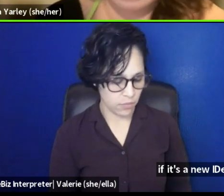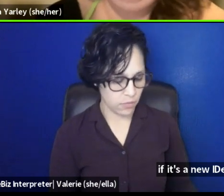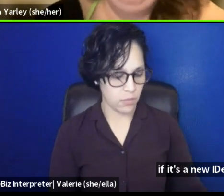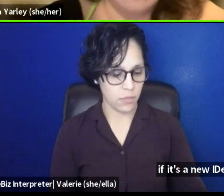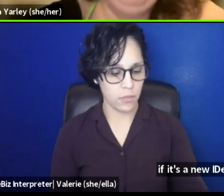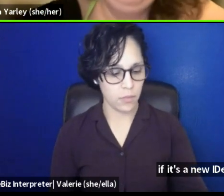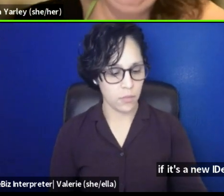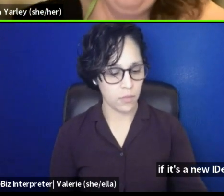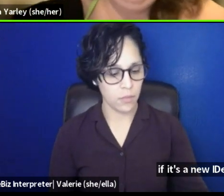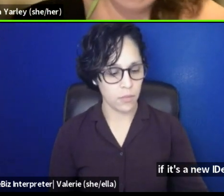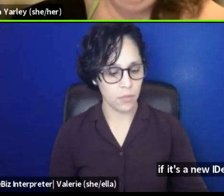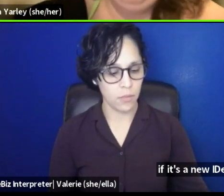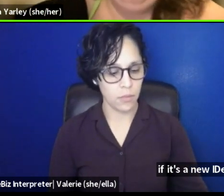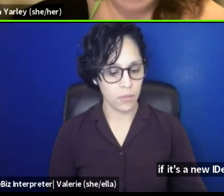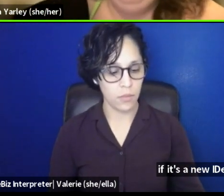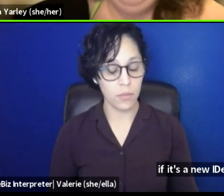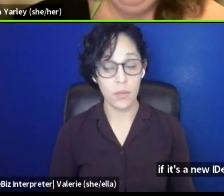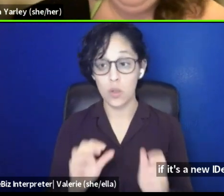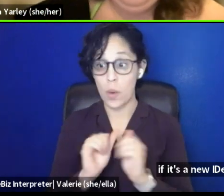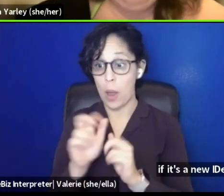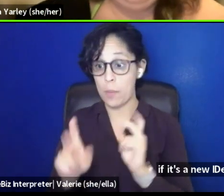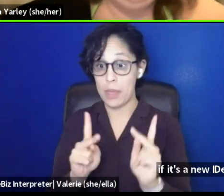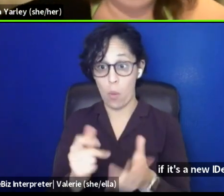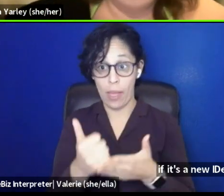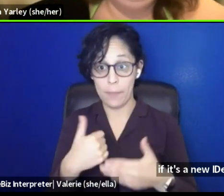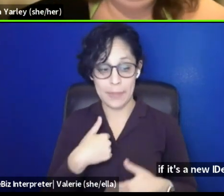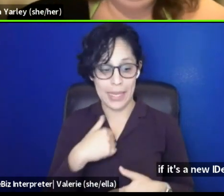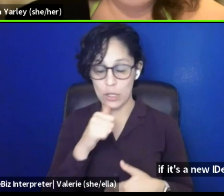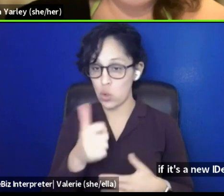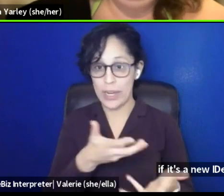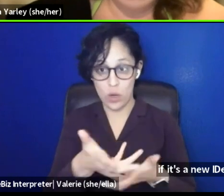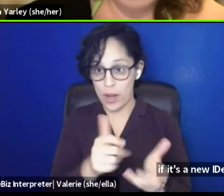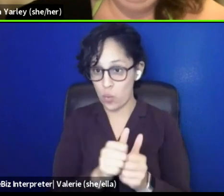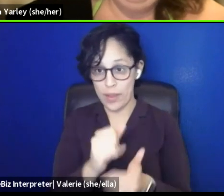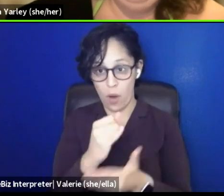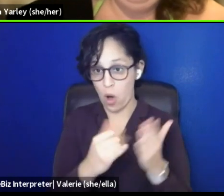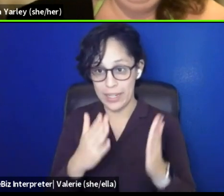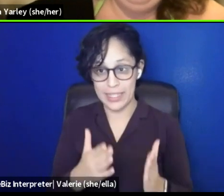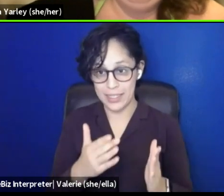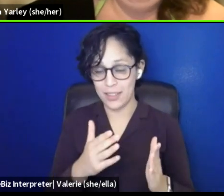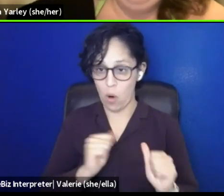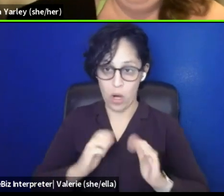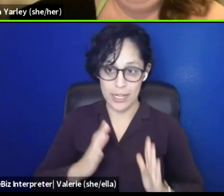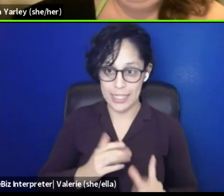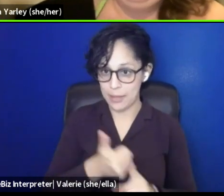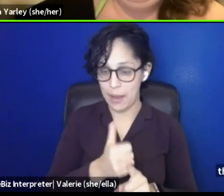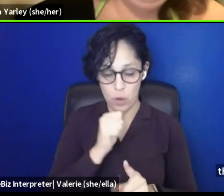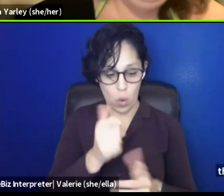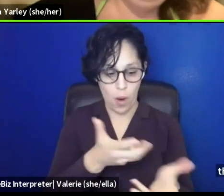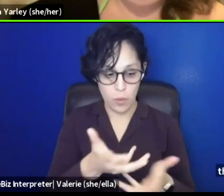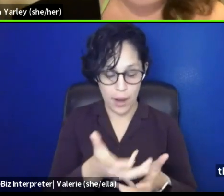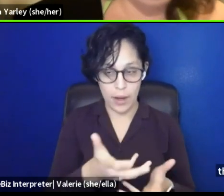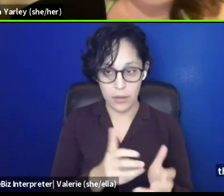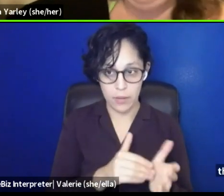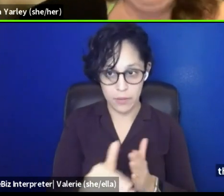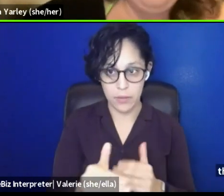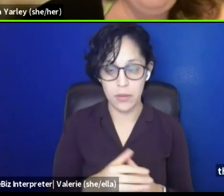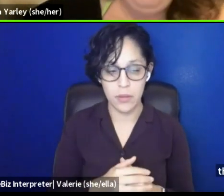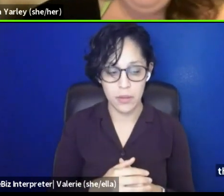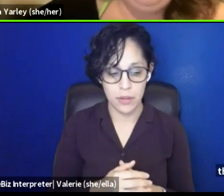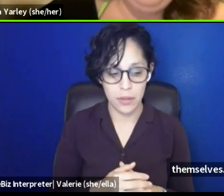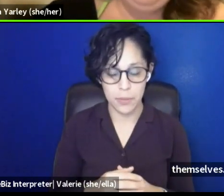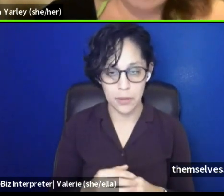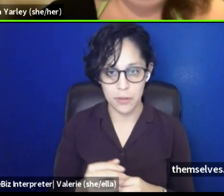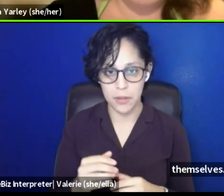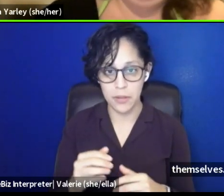is I don't have very much interaction with artists themselves. So when, um, an artist says, thank you